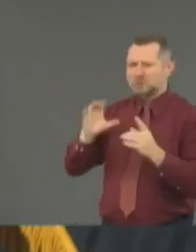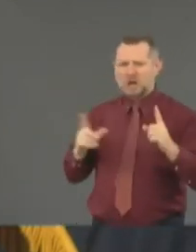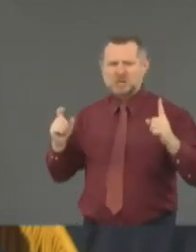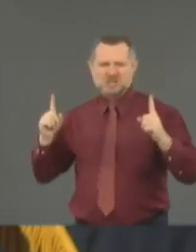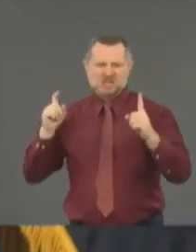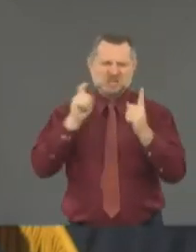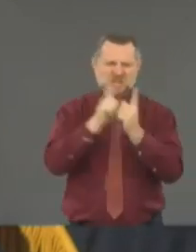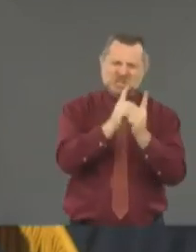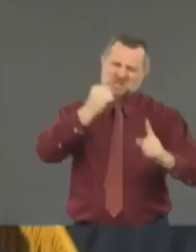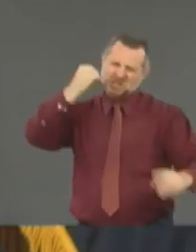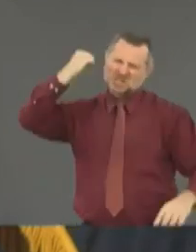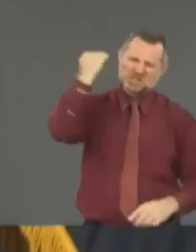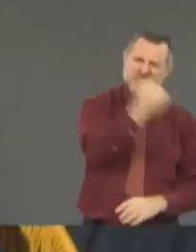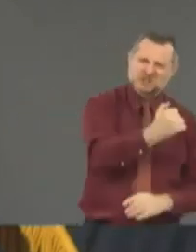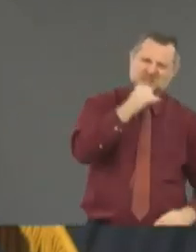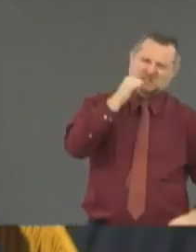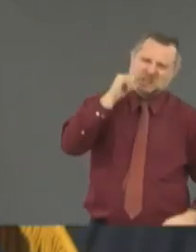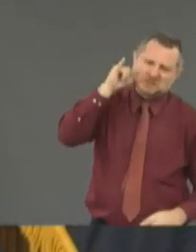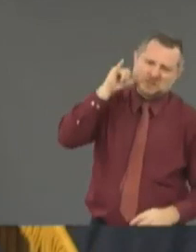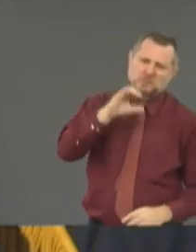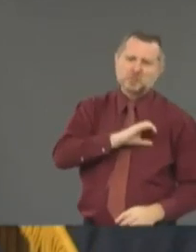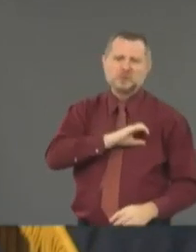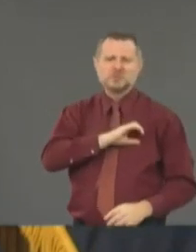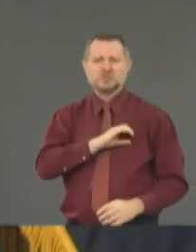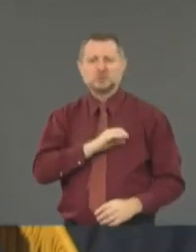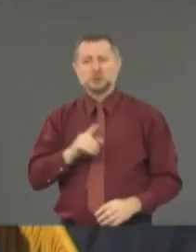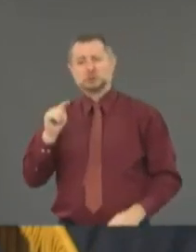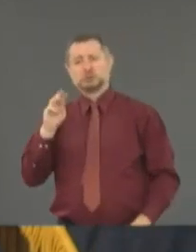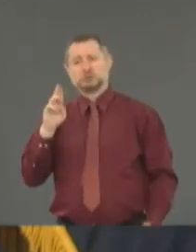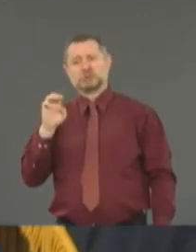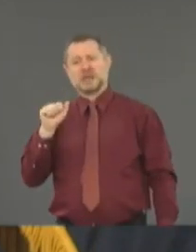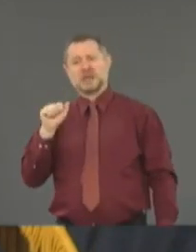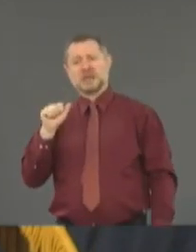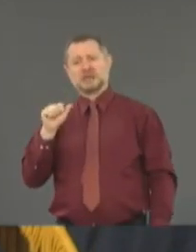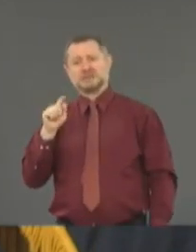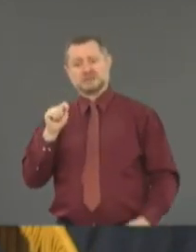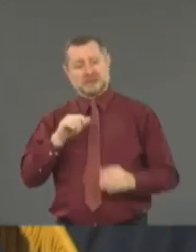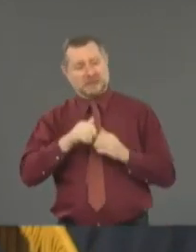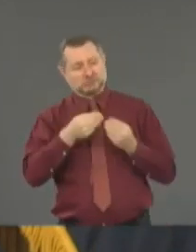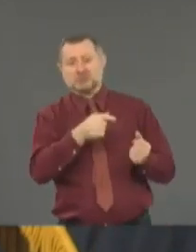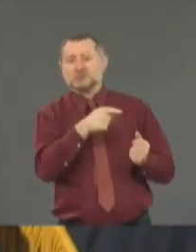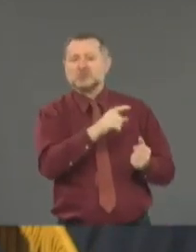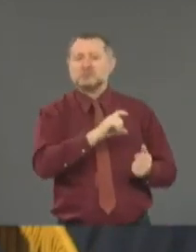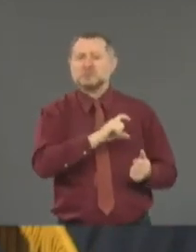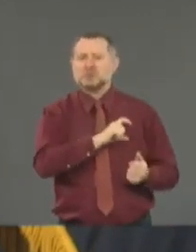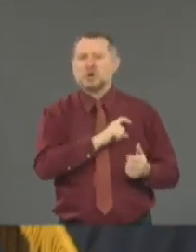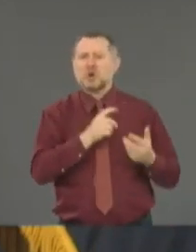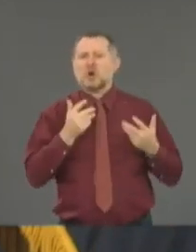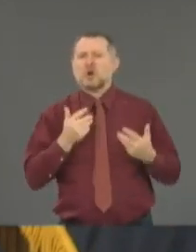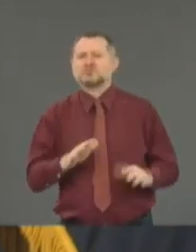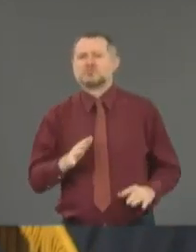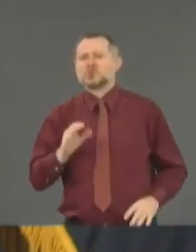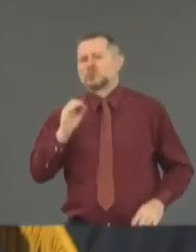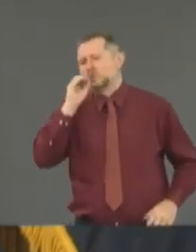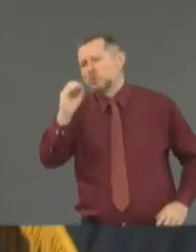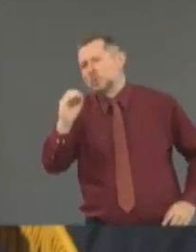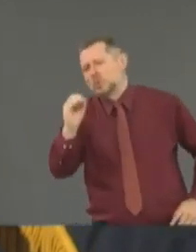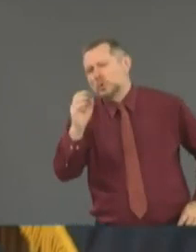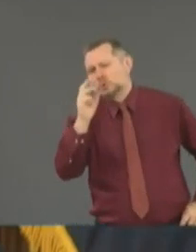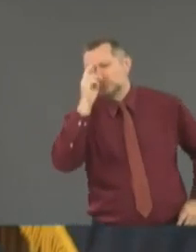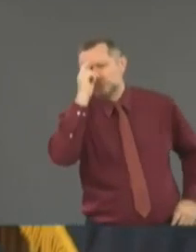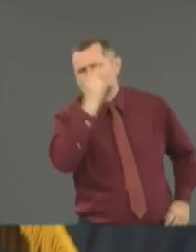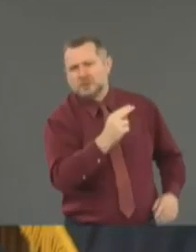yesterday? They've treated police officers with such disrespect in New York City that I am stunned.